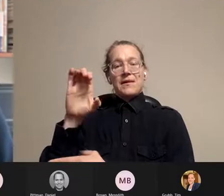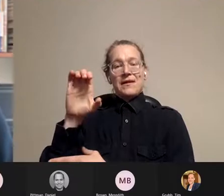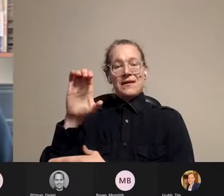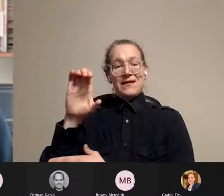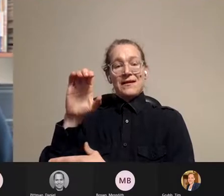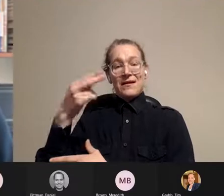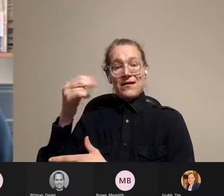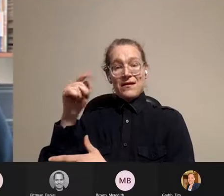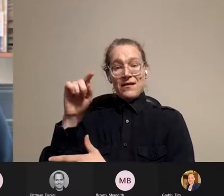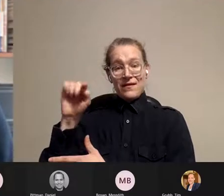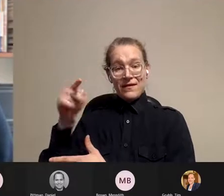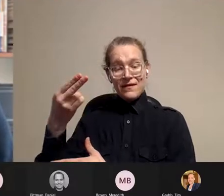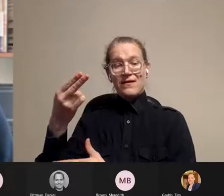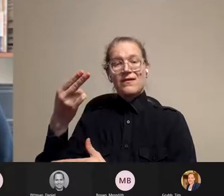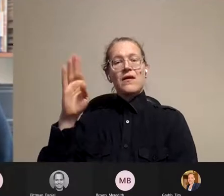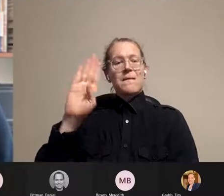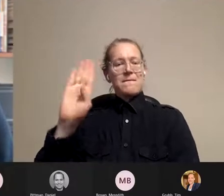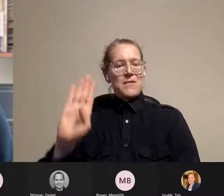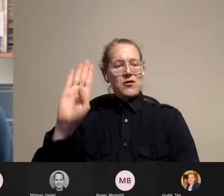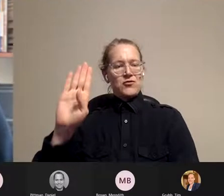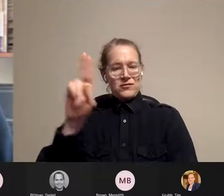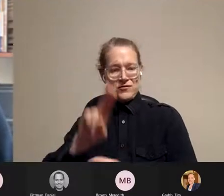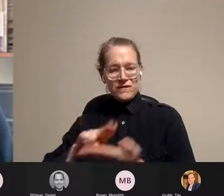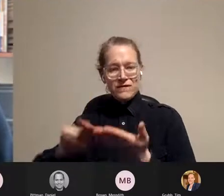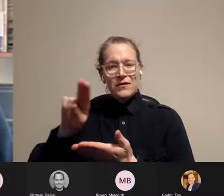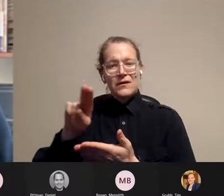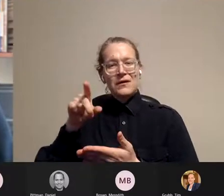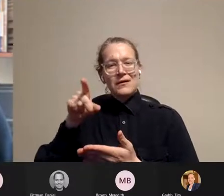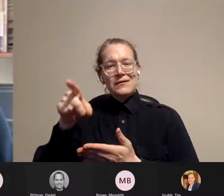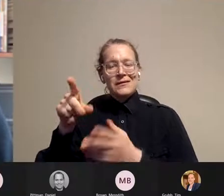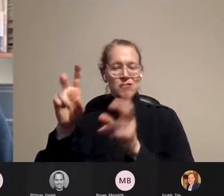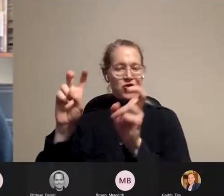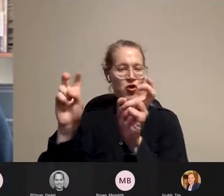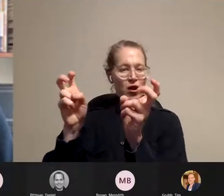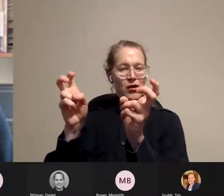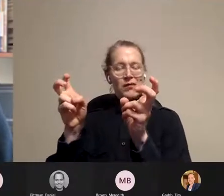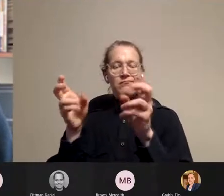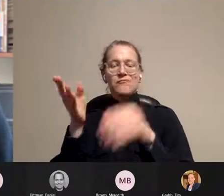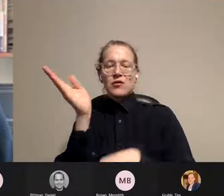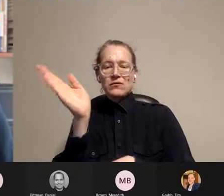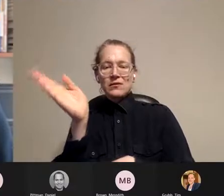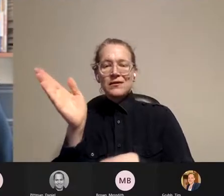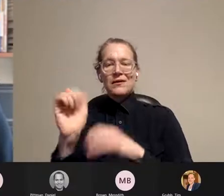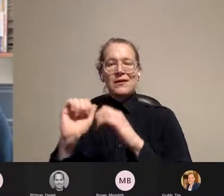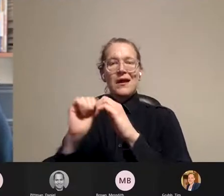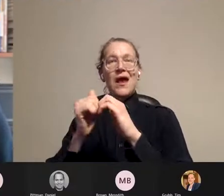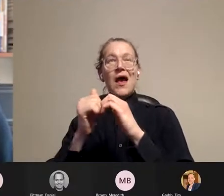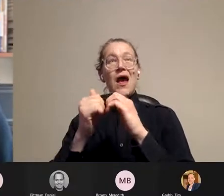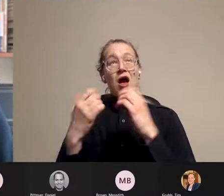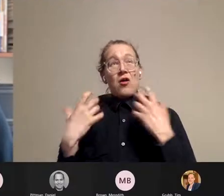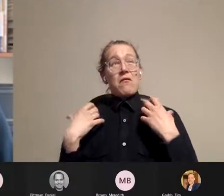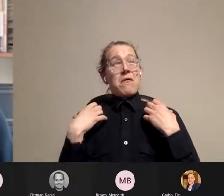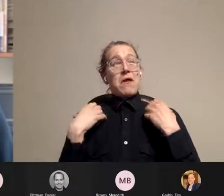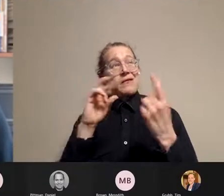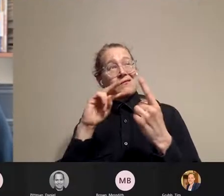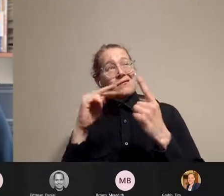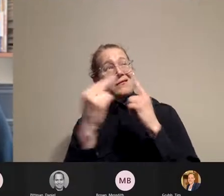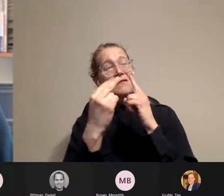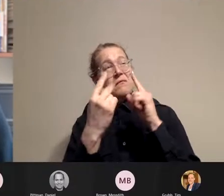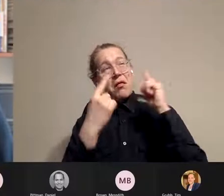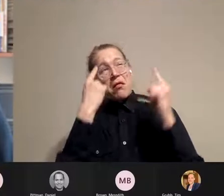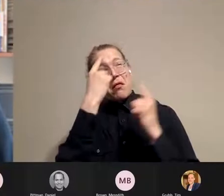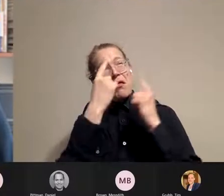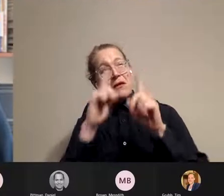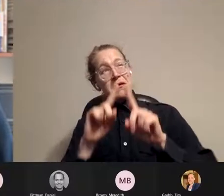to health after the pandemic and the lessons learned from COVID-19. Dr. Galea is a physician,